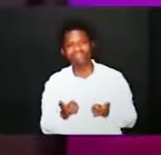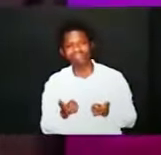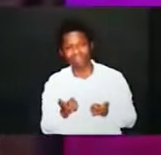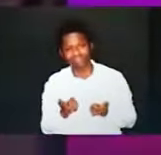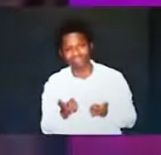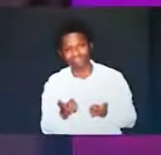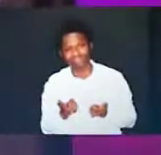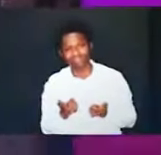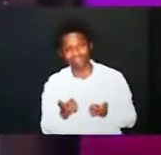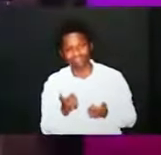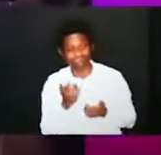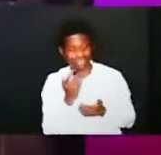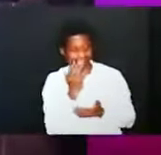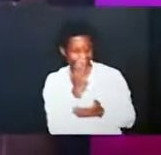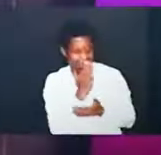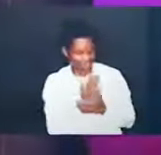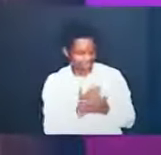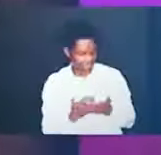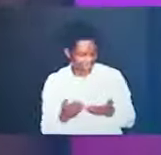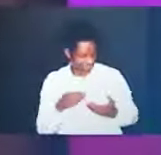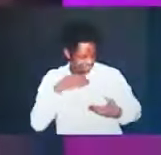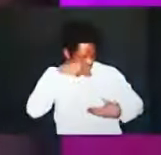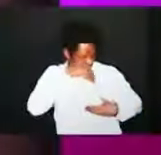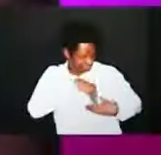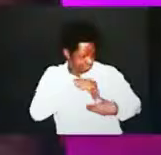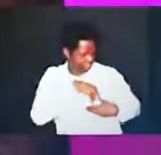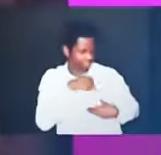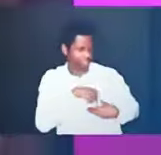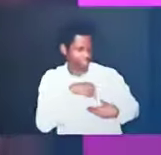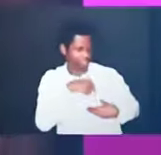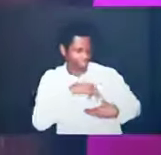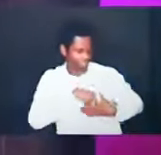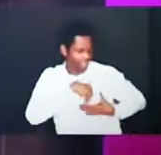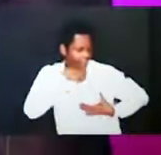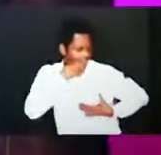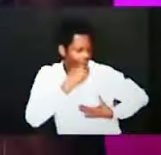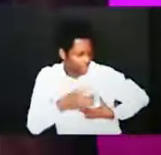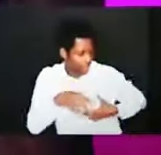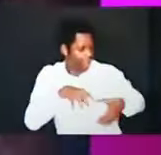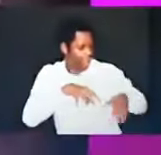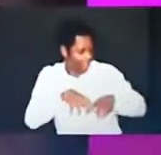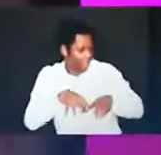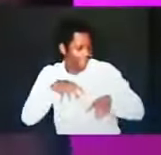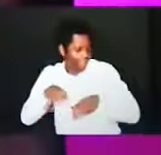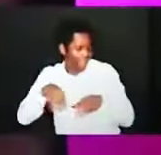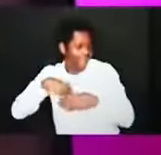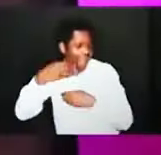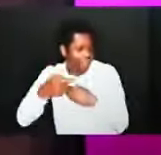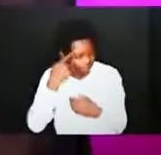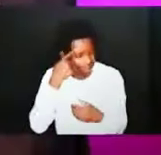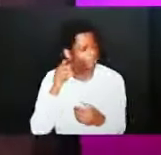something something the inside is working on the outside